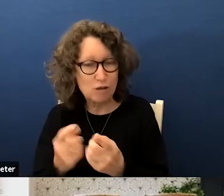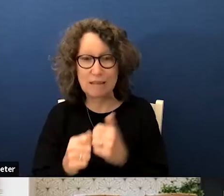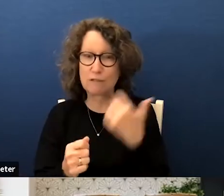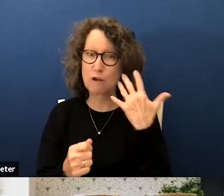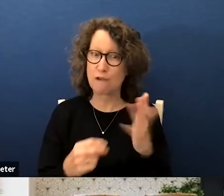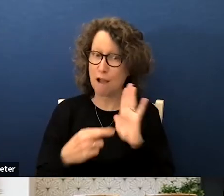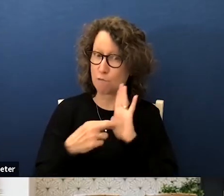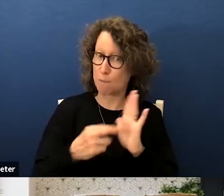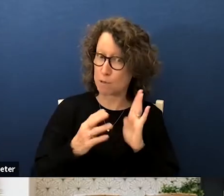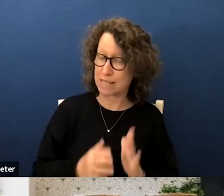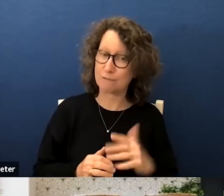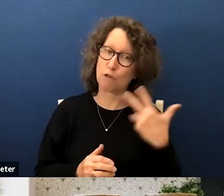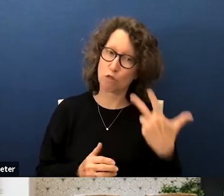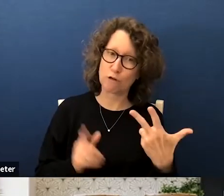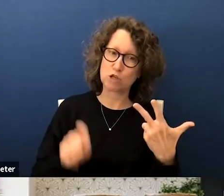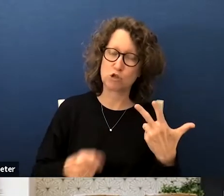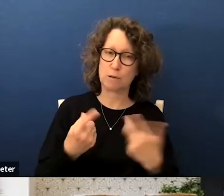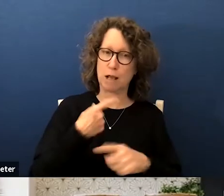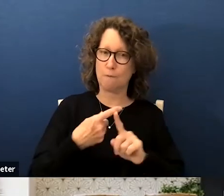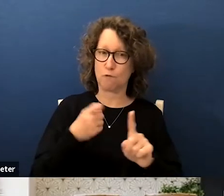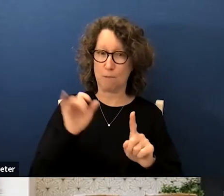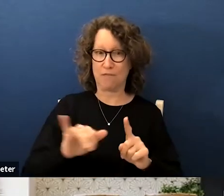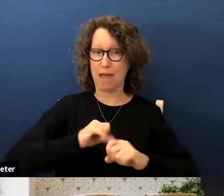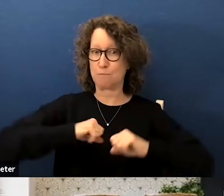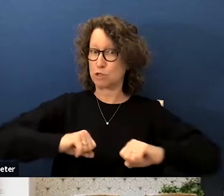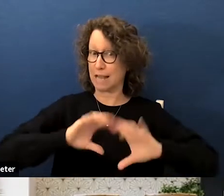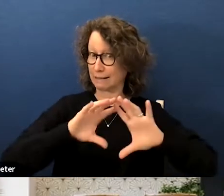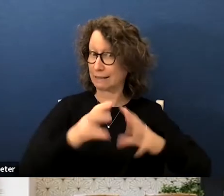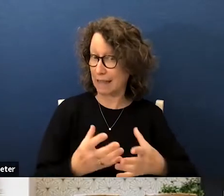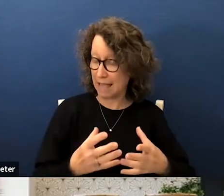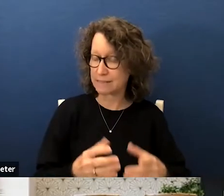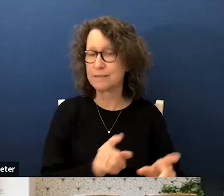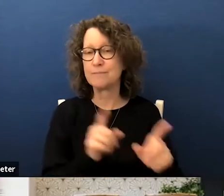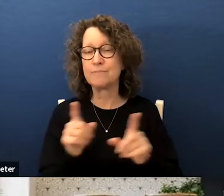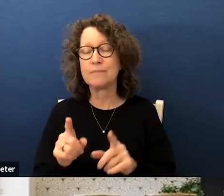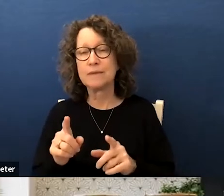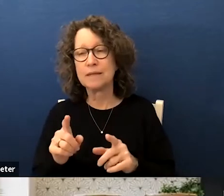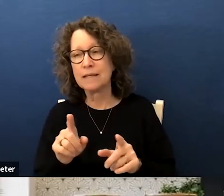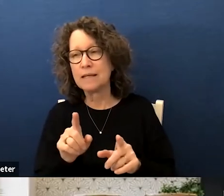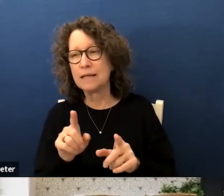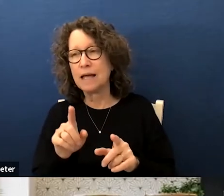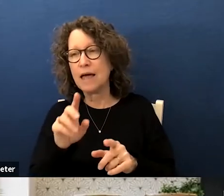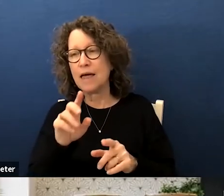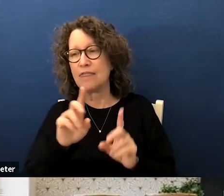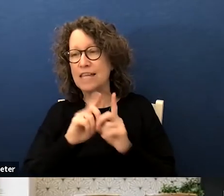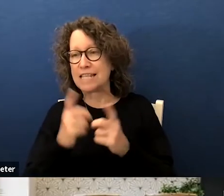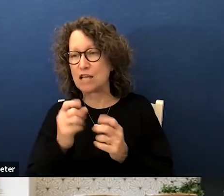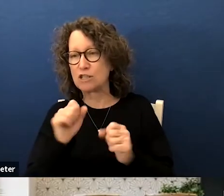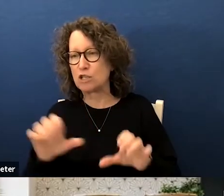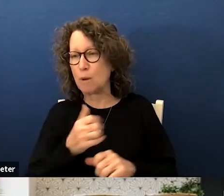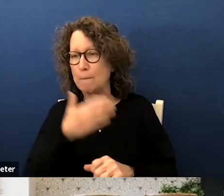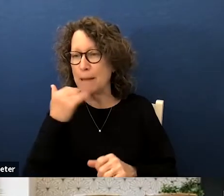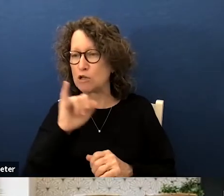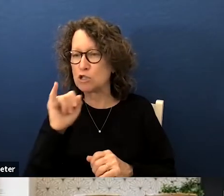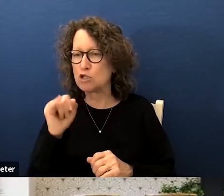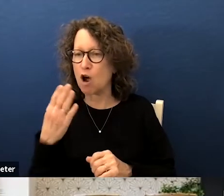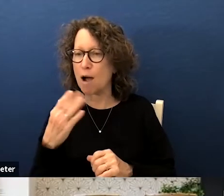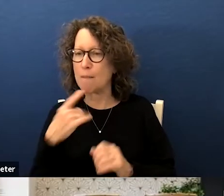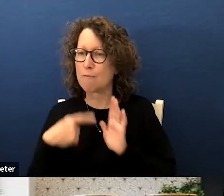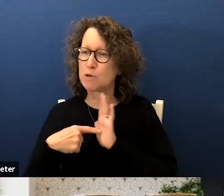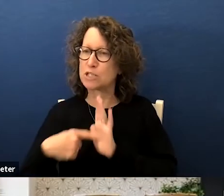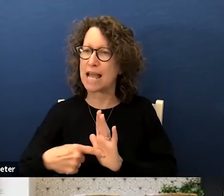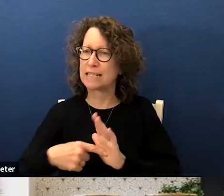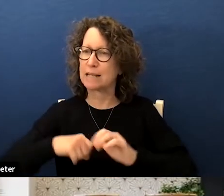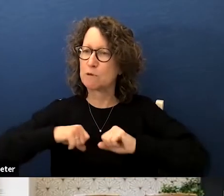five representatives three of them should come from this protected class sb usd redistricting maps need to do a better job of protecting the